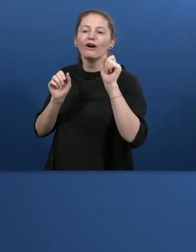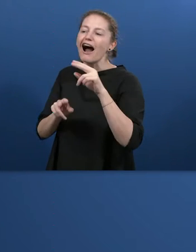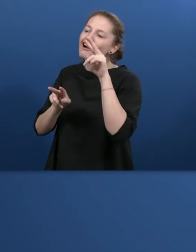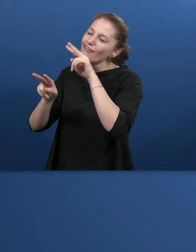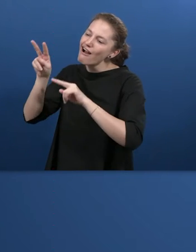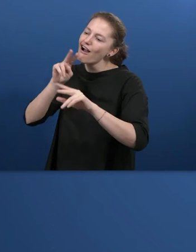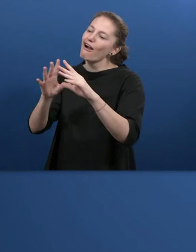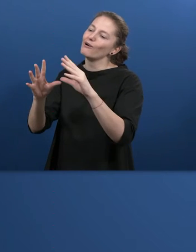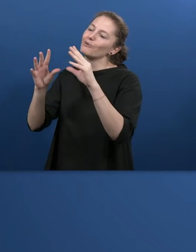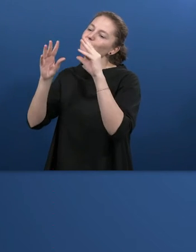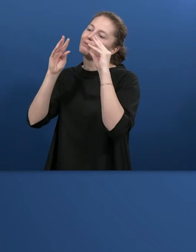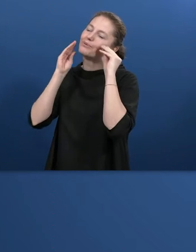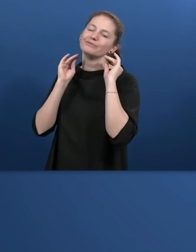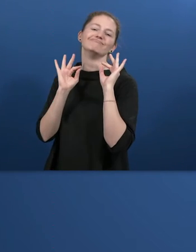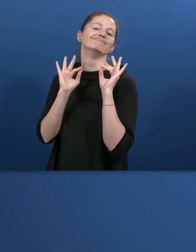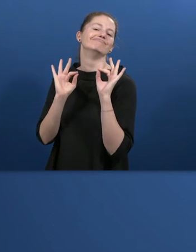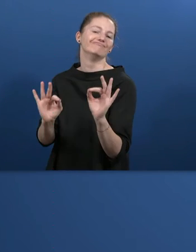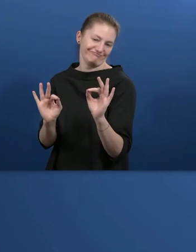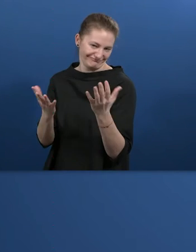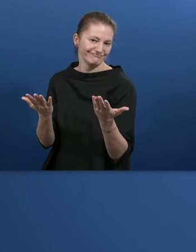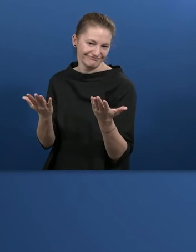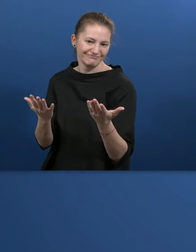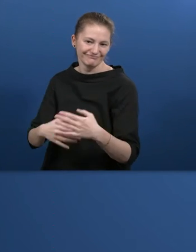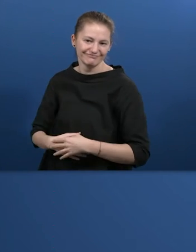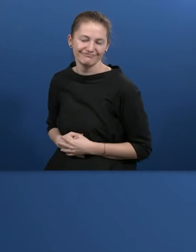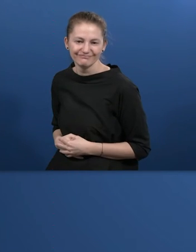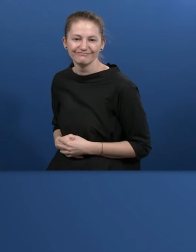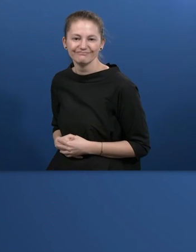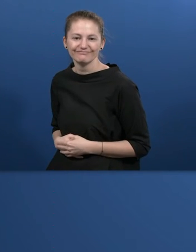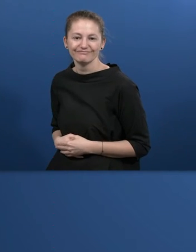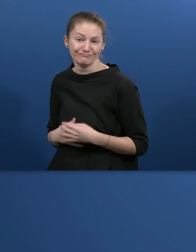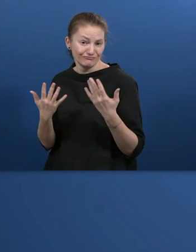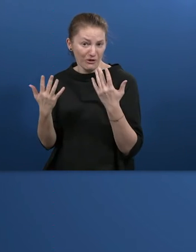easy and very slow so you can really follow easily.